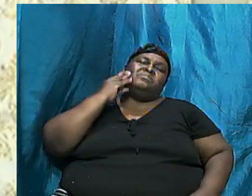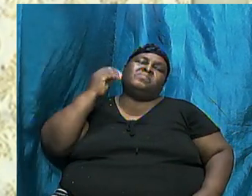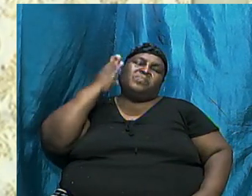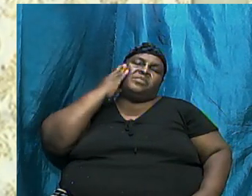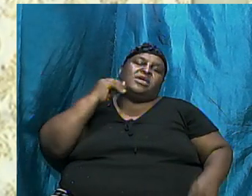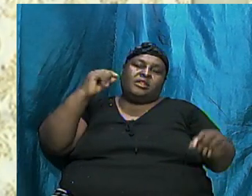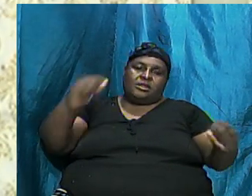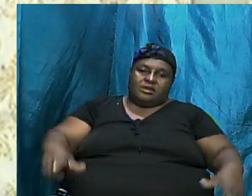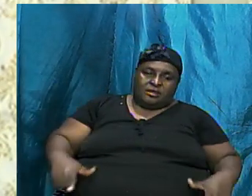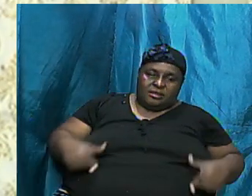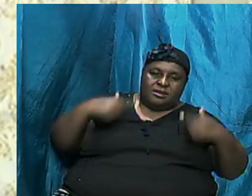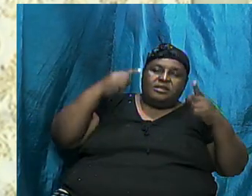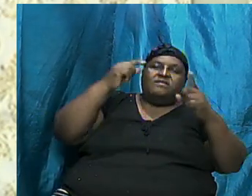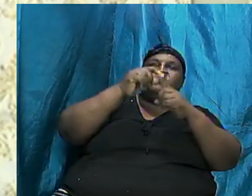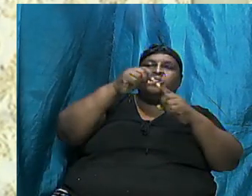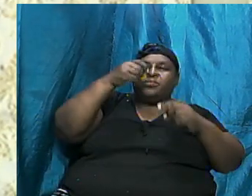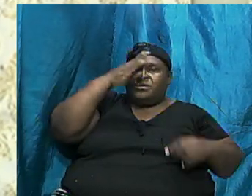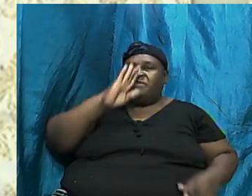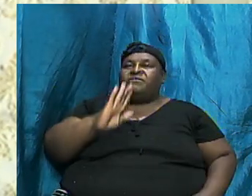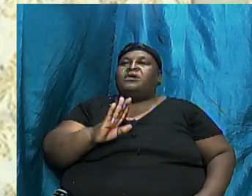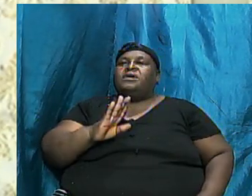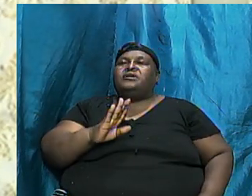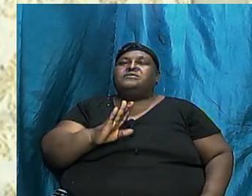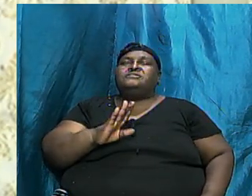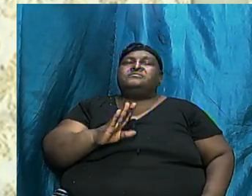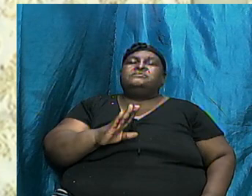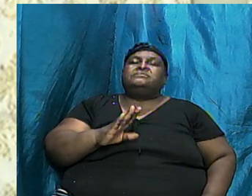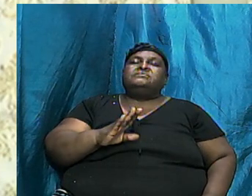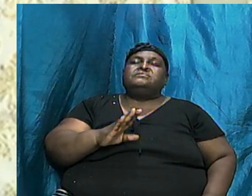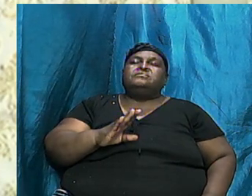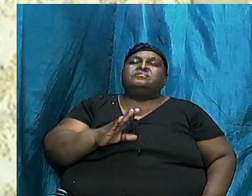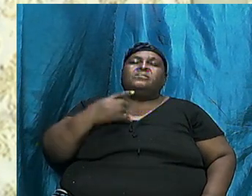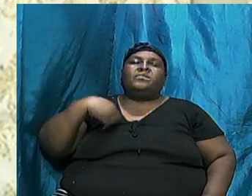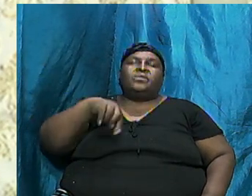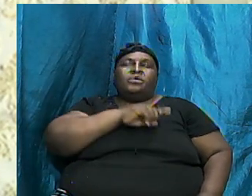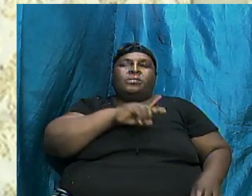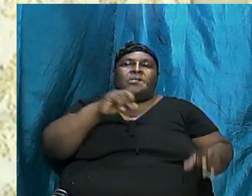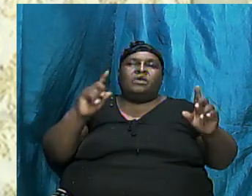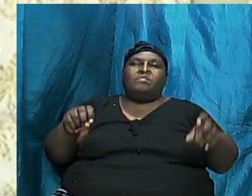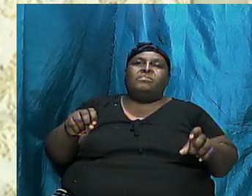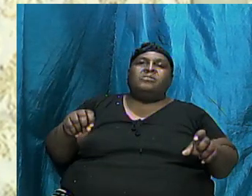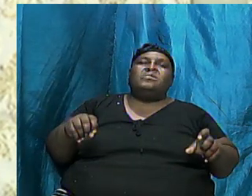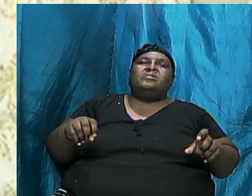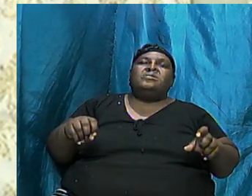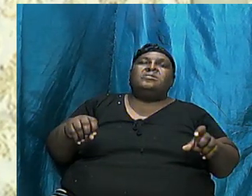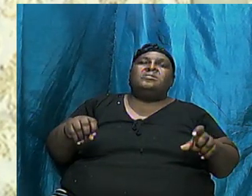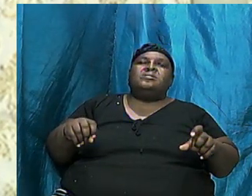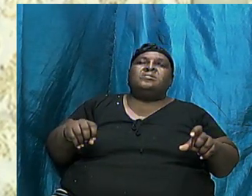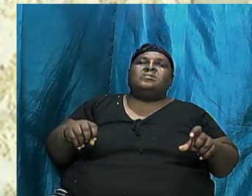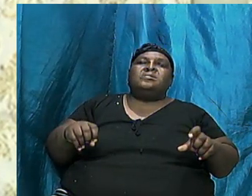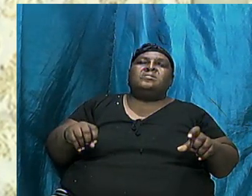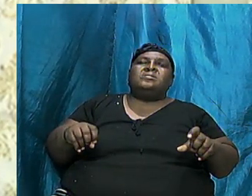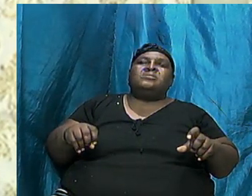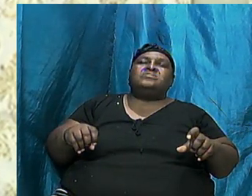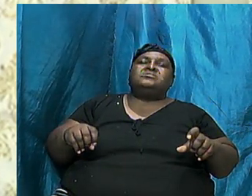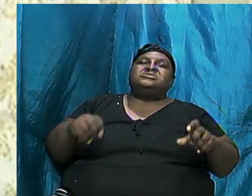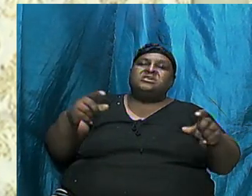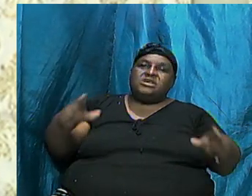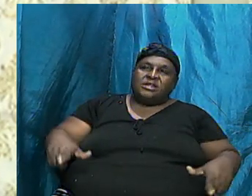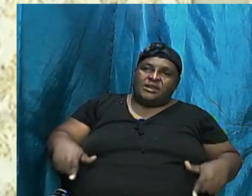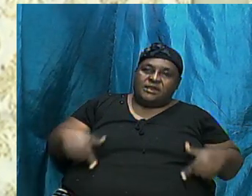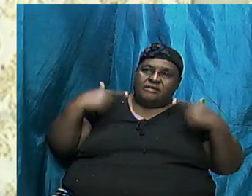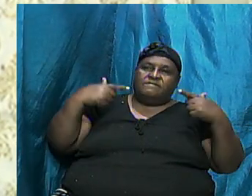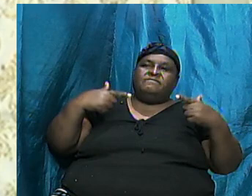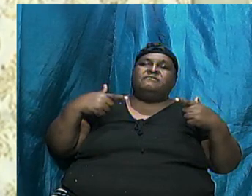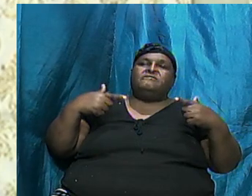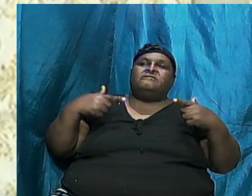Cells Because The Word Is Living And We Must Adjust Ourselves And Align Ourselves With The Word And